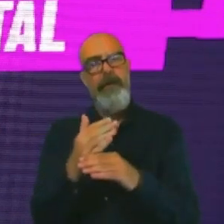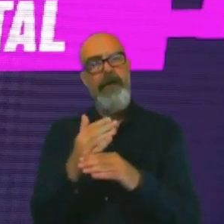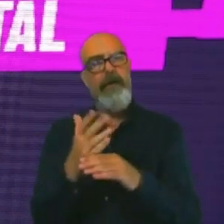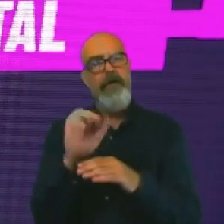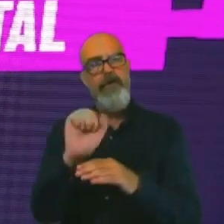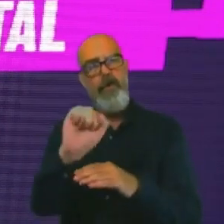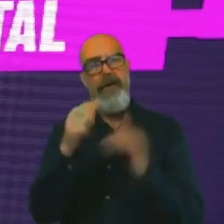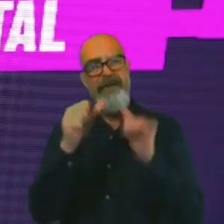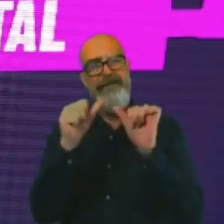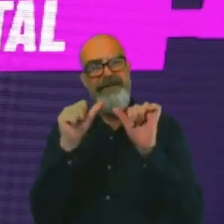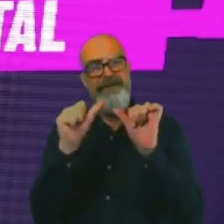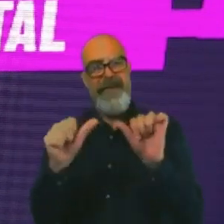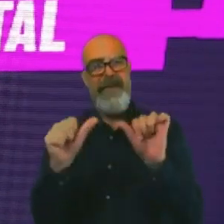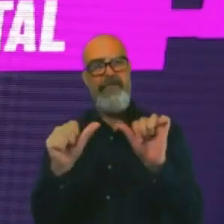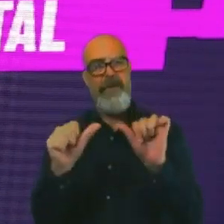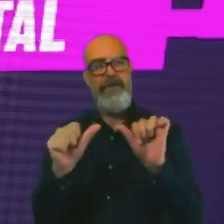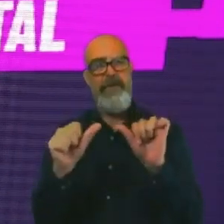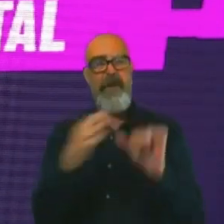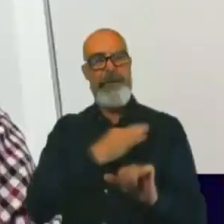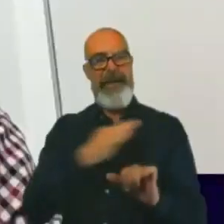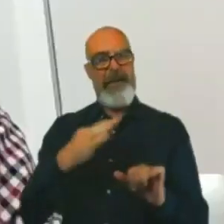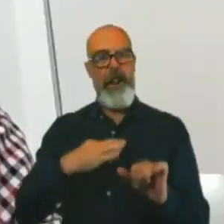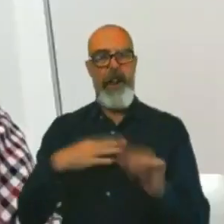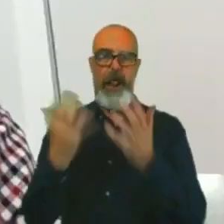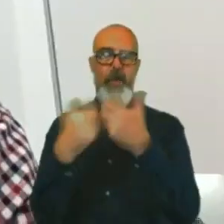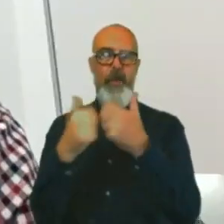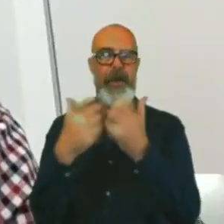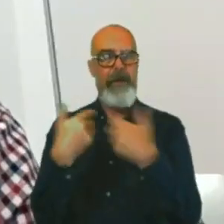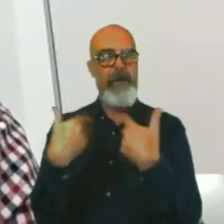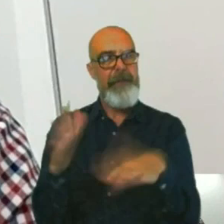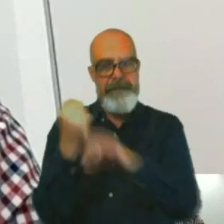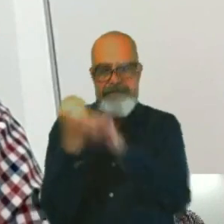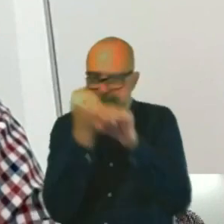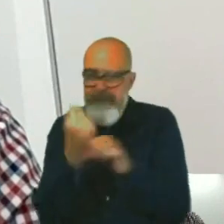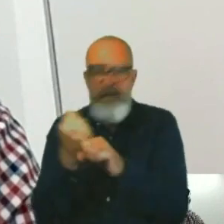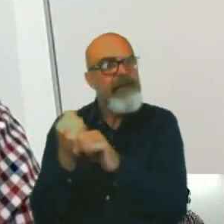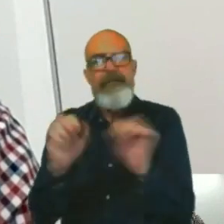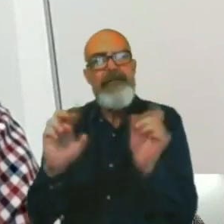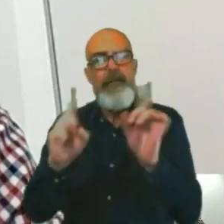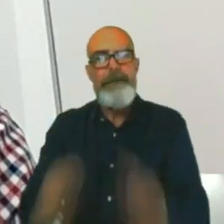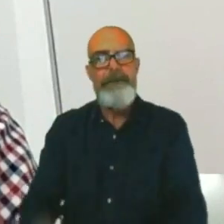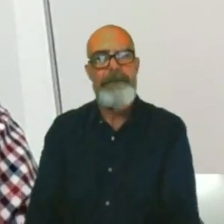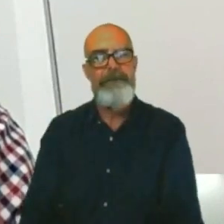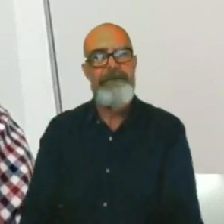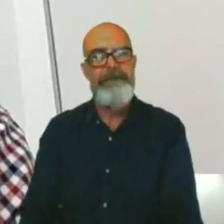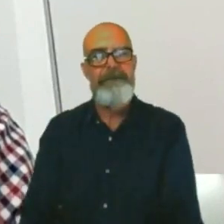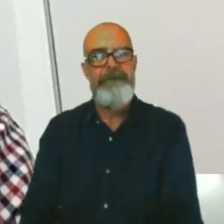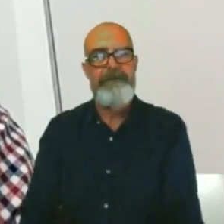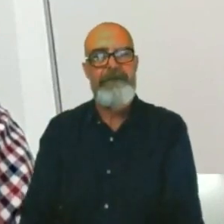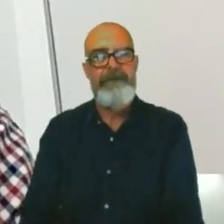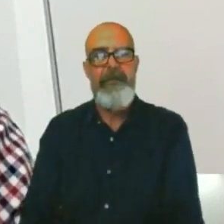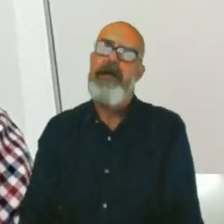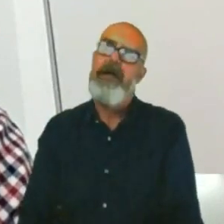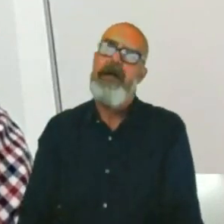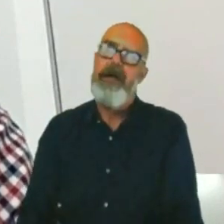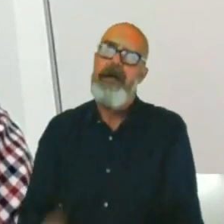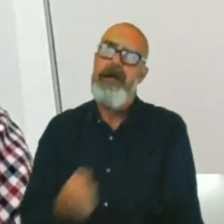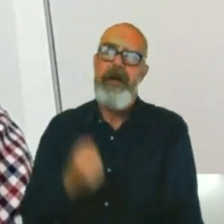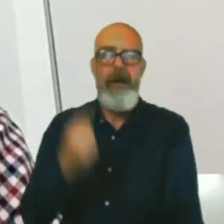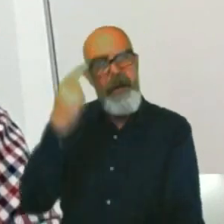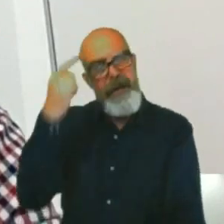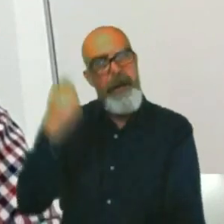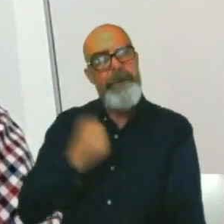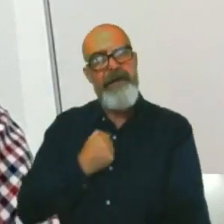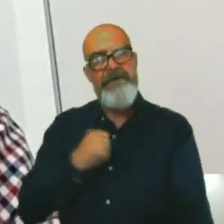device you've ever worked on? Let's go for that. I think my favourite medical device that